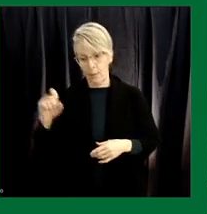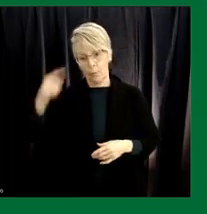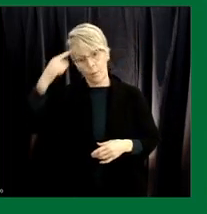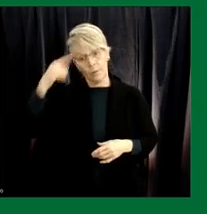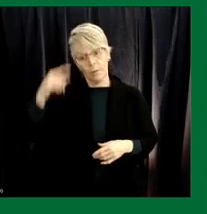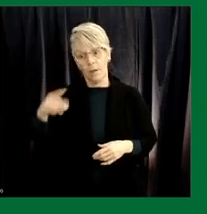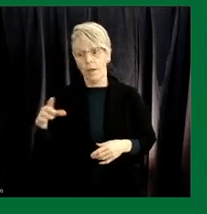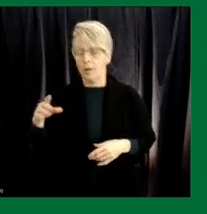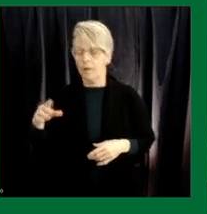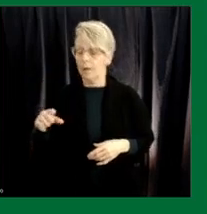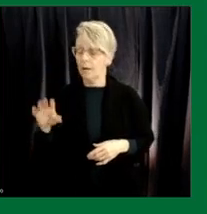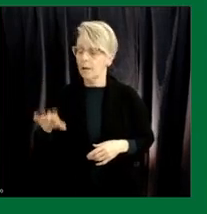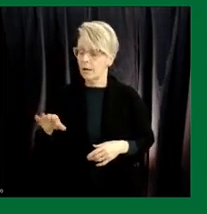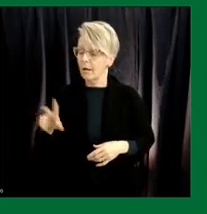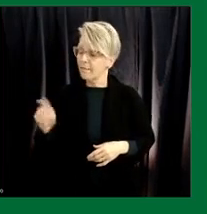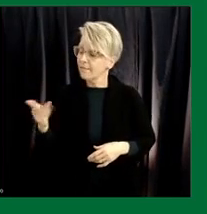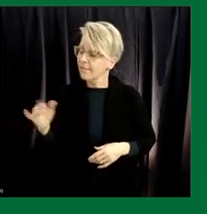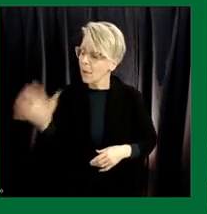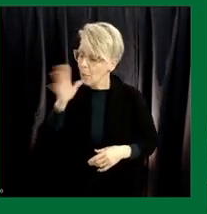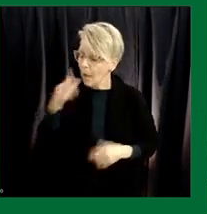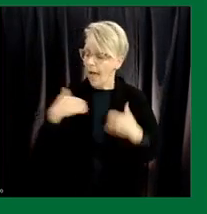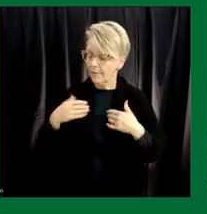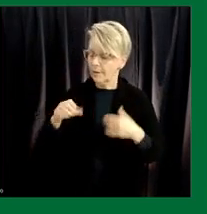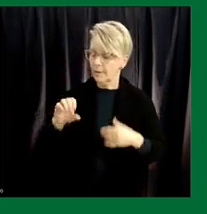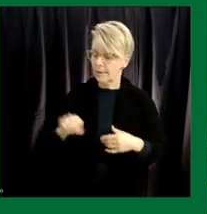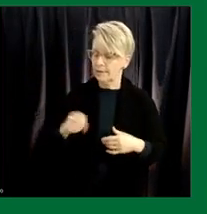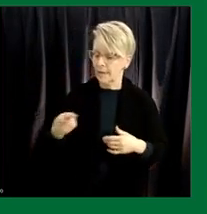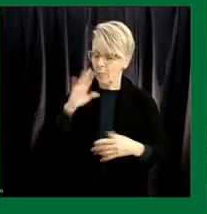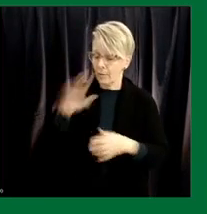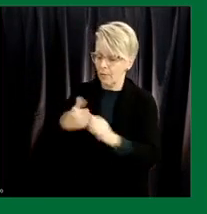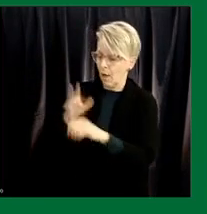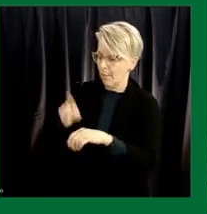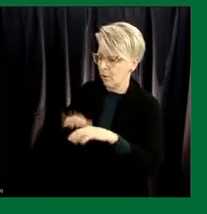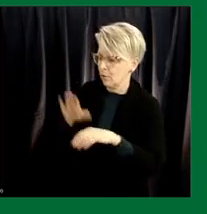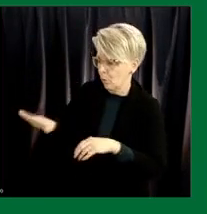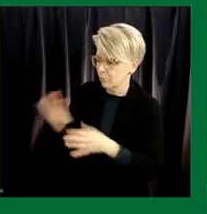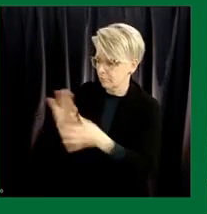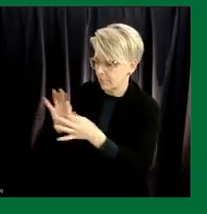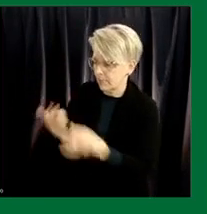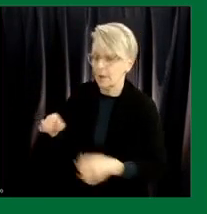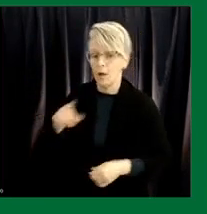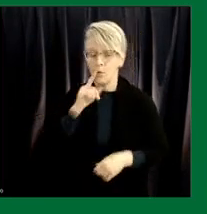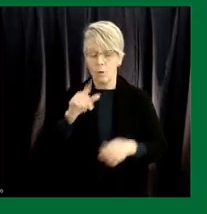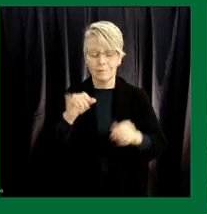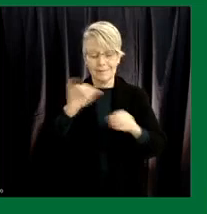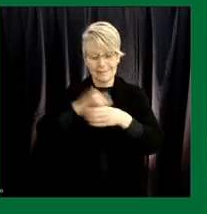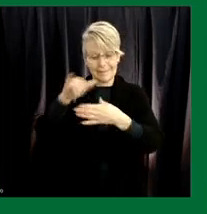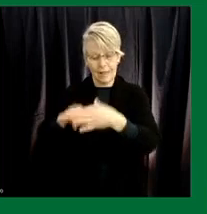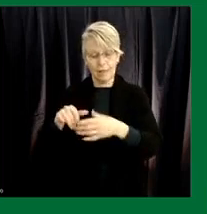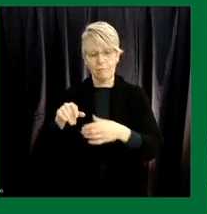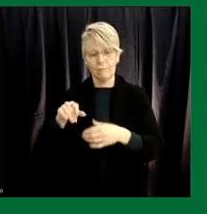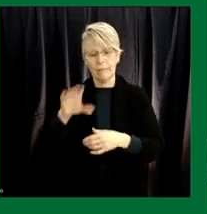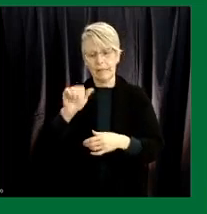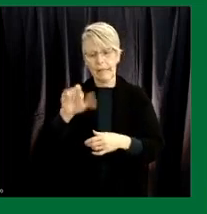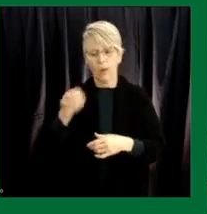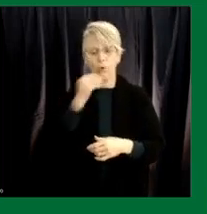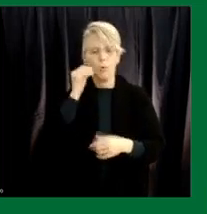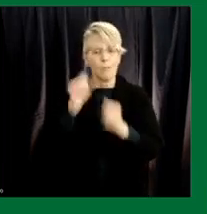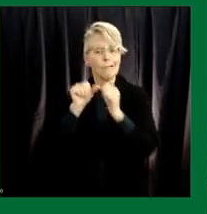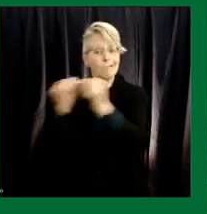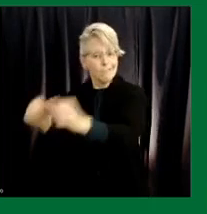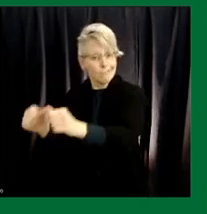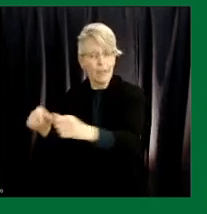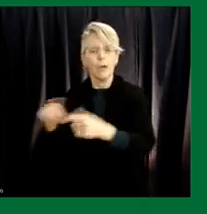authority follow up on your question as well obviously long-term care residents are we can contact them as we go into the